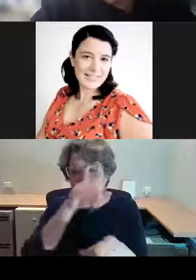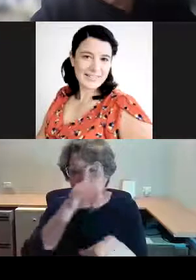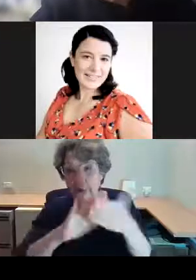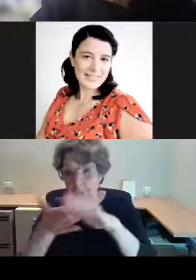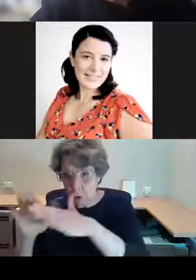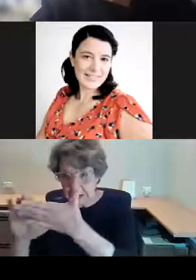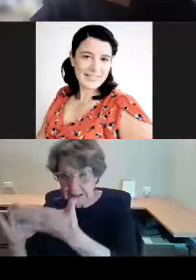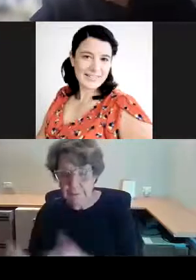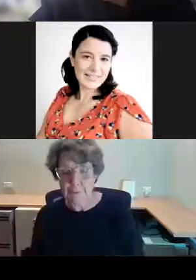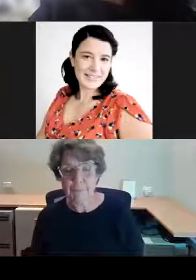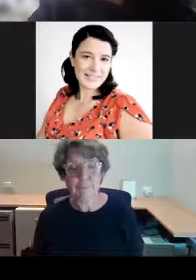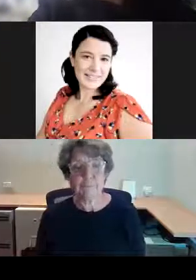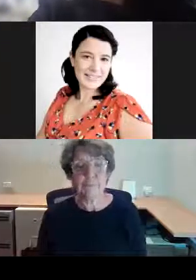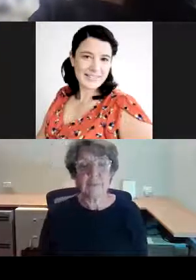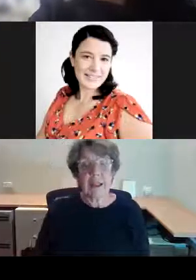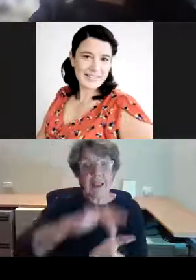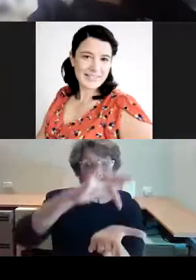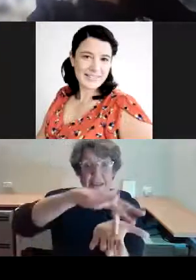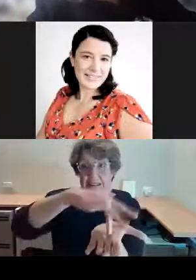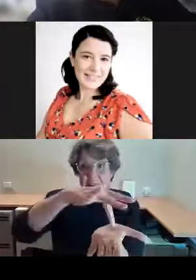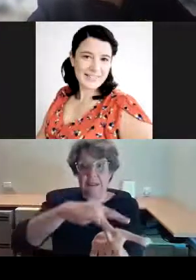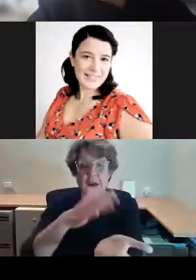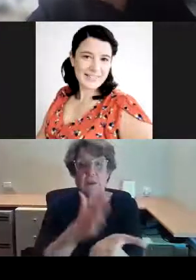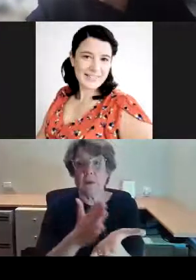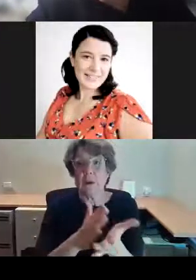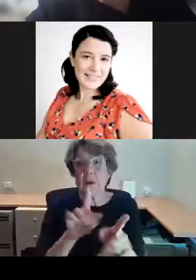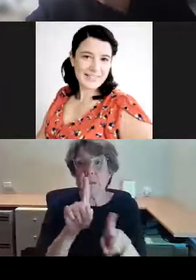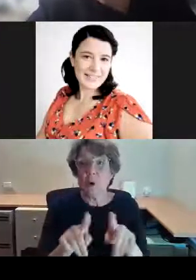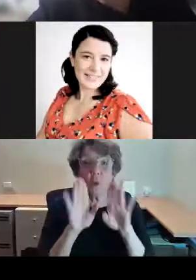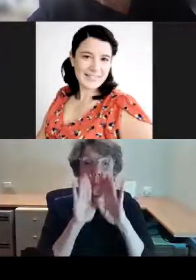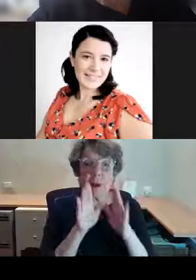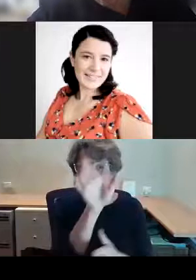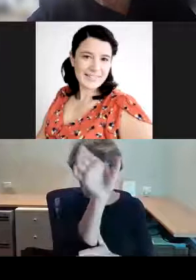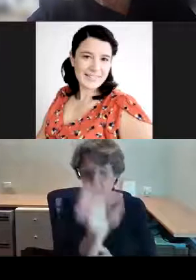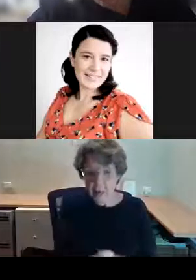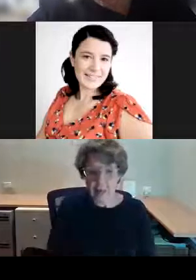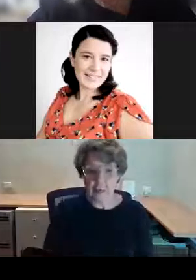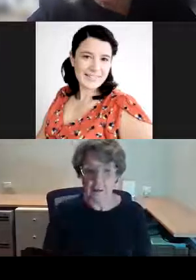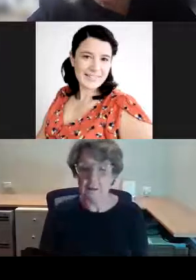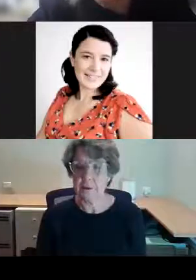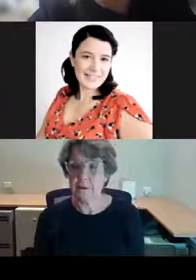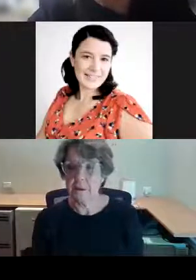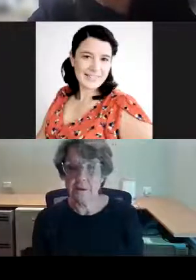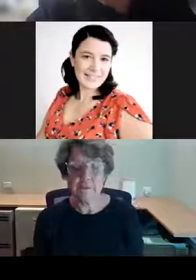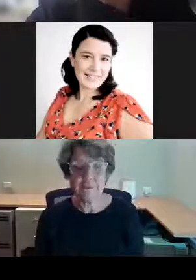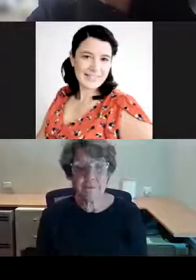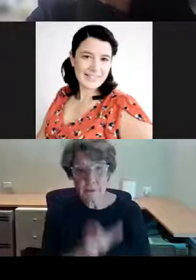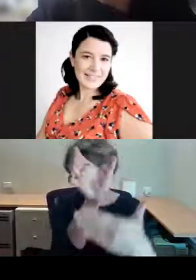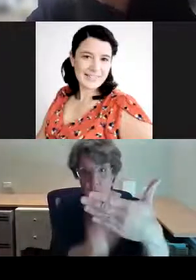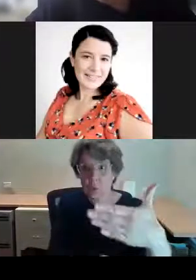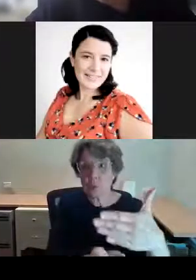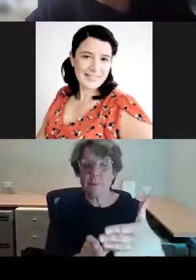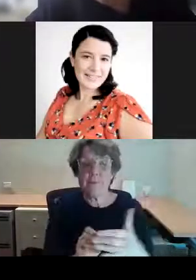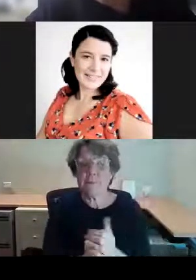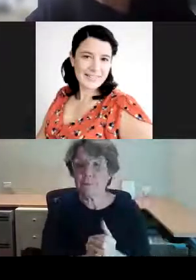is perhaps the most extraordinary piece of ornament on the GPO. You can